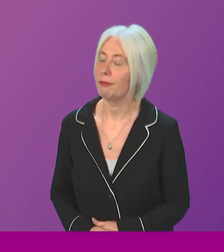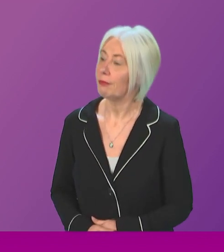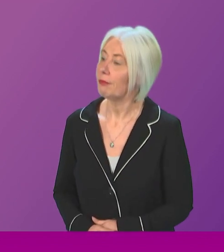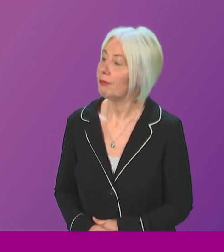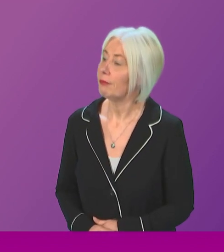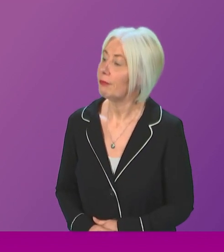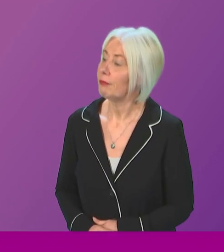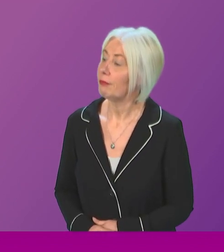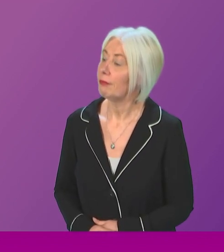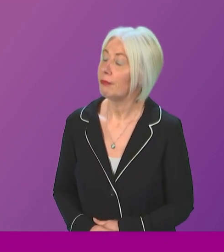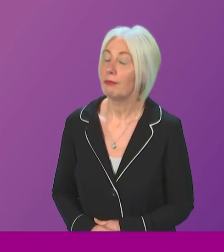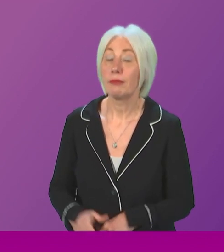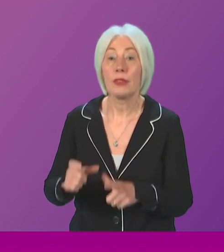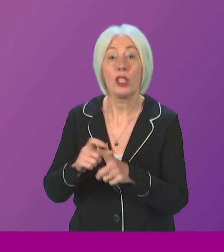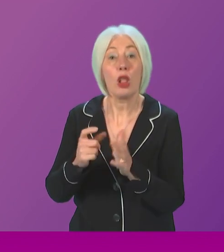Thank you very Thank you very much.